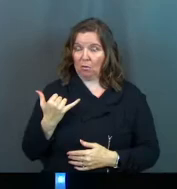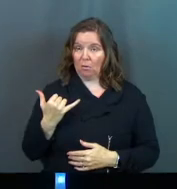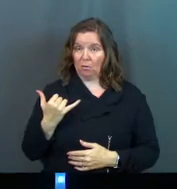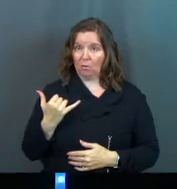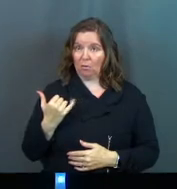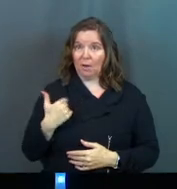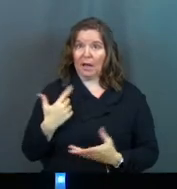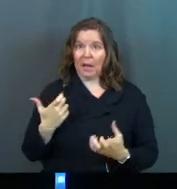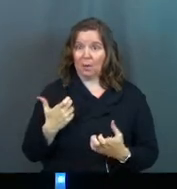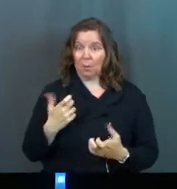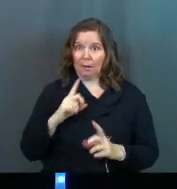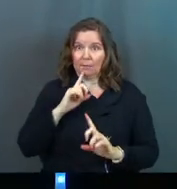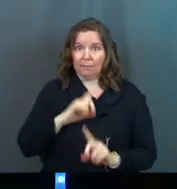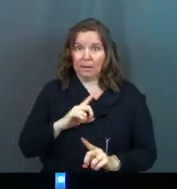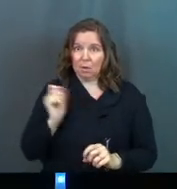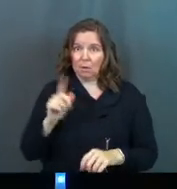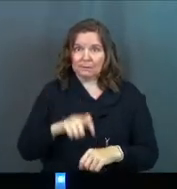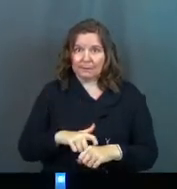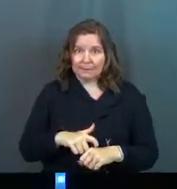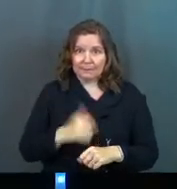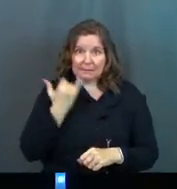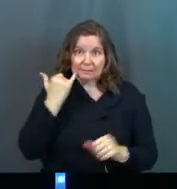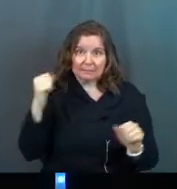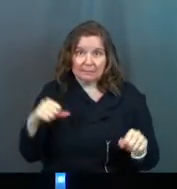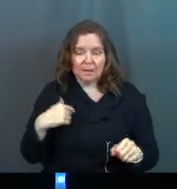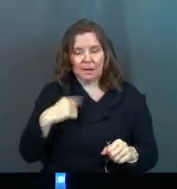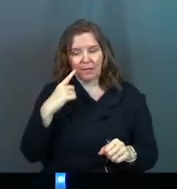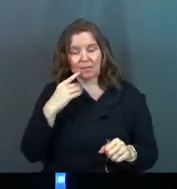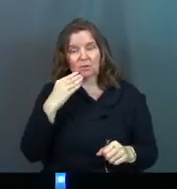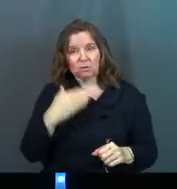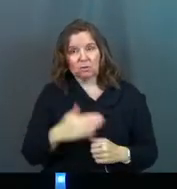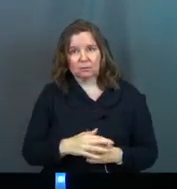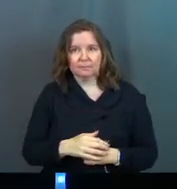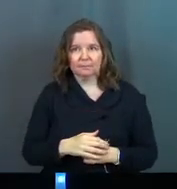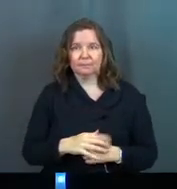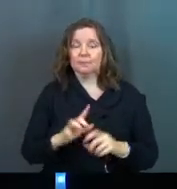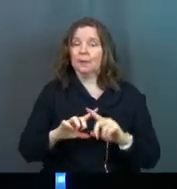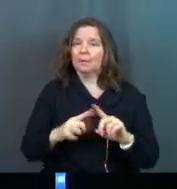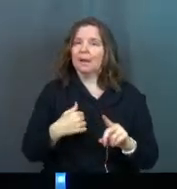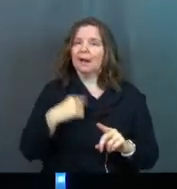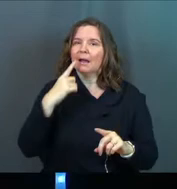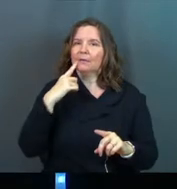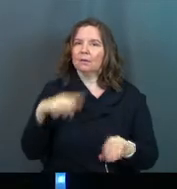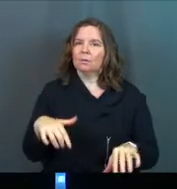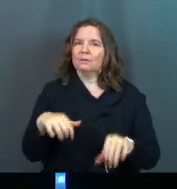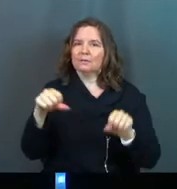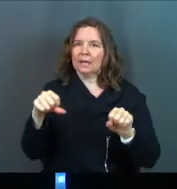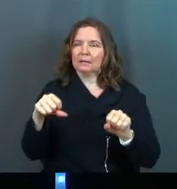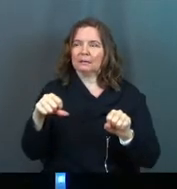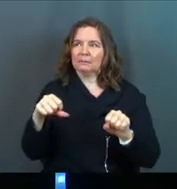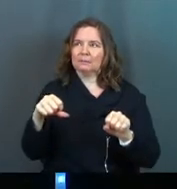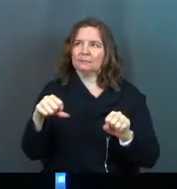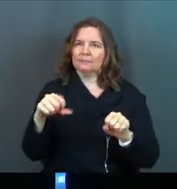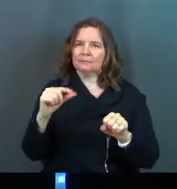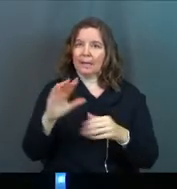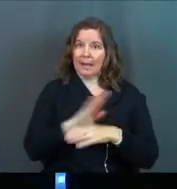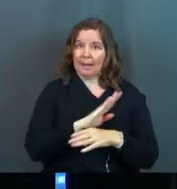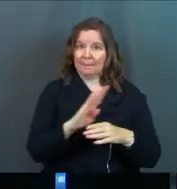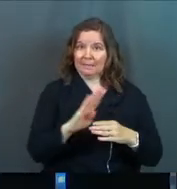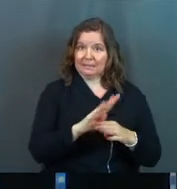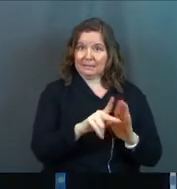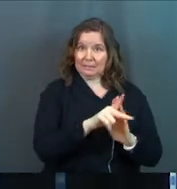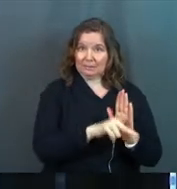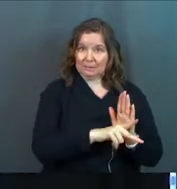I want to be there at all times. And I think that's good. But I think we've taken a business